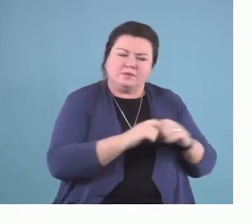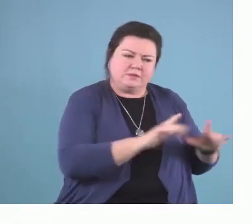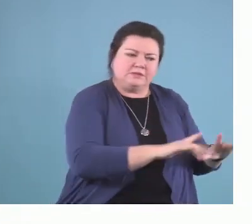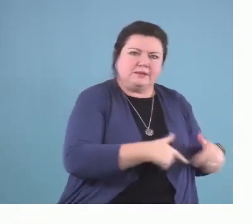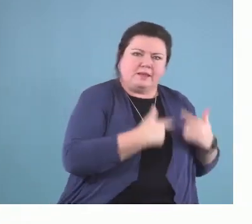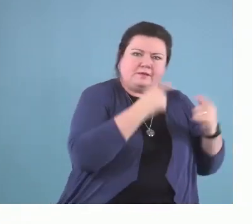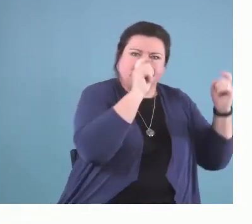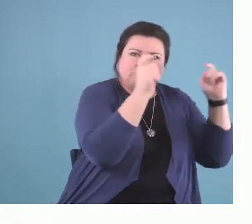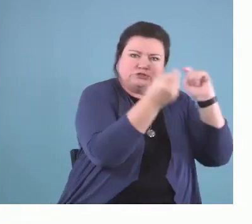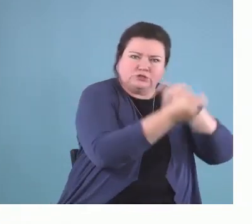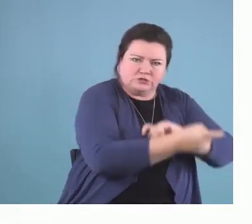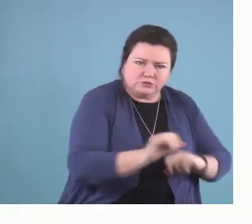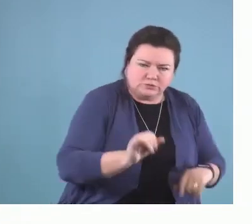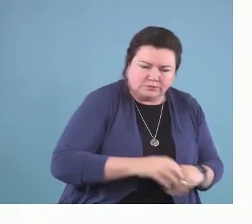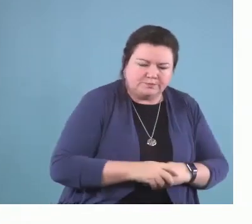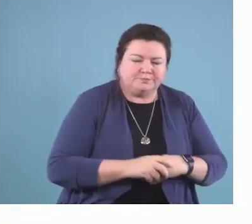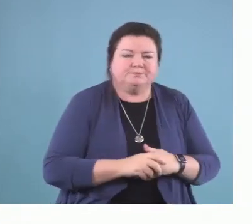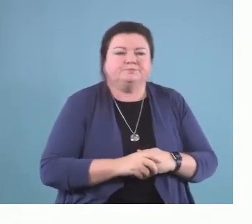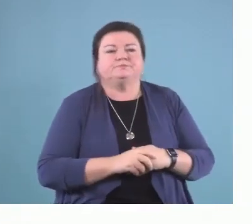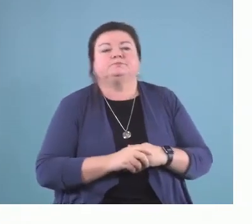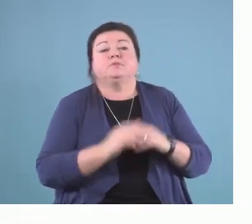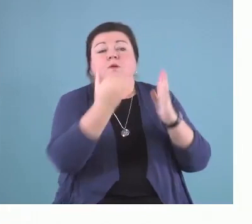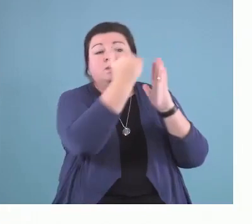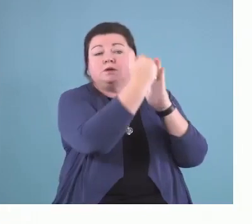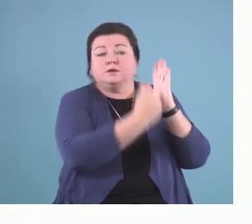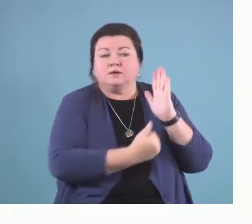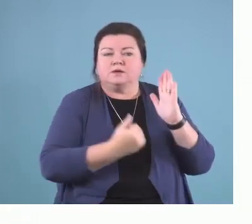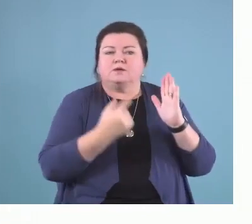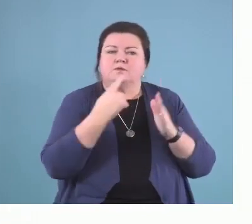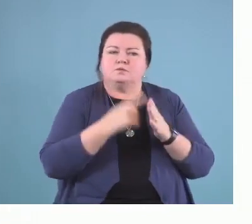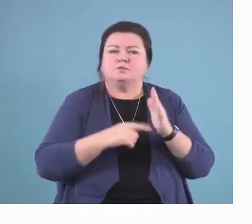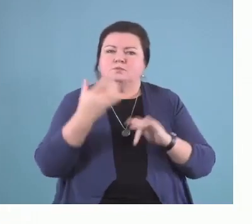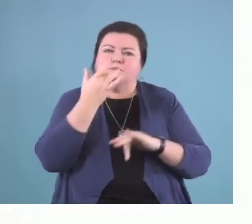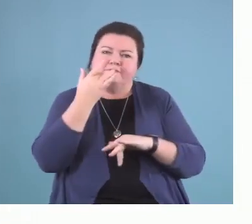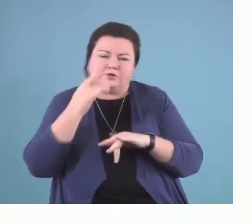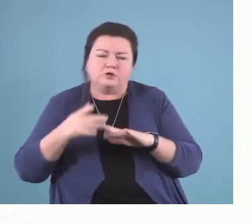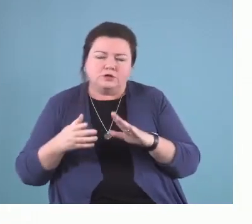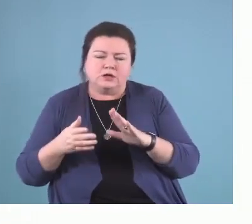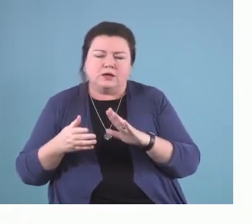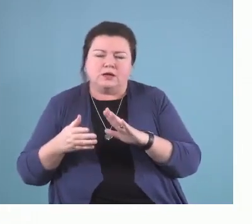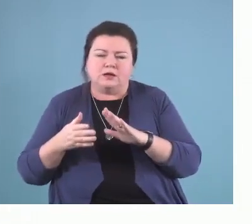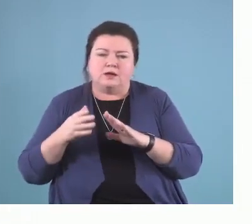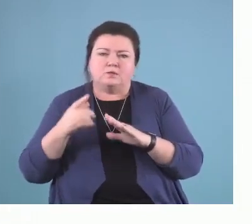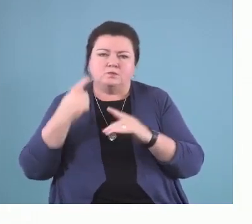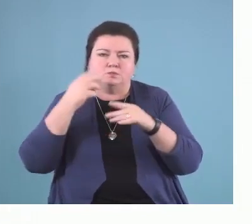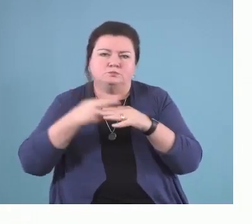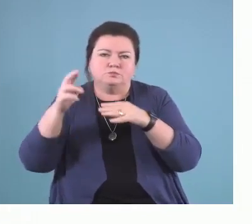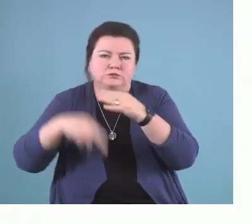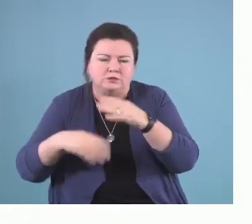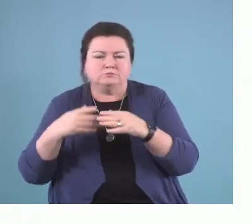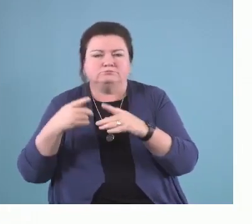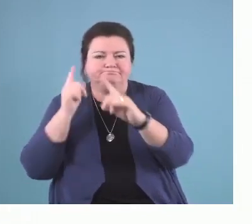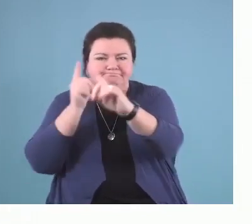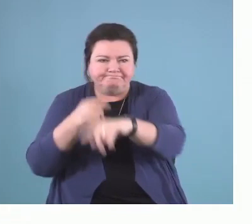So, let's look first at the list of favorable outcomes. So, if you look at their empowerment and